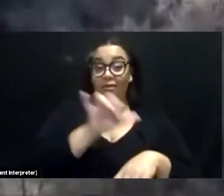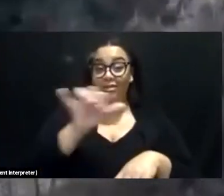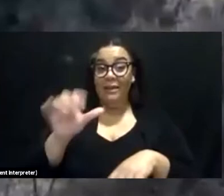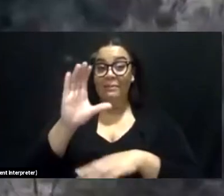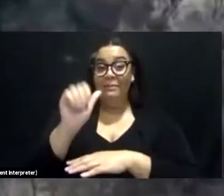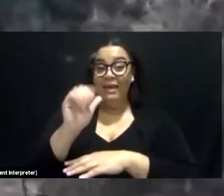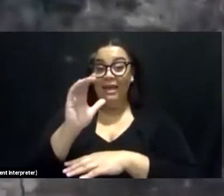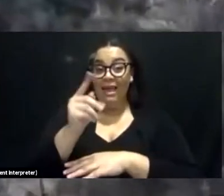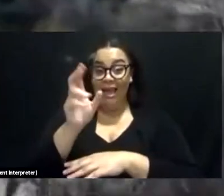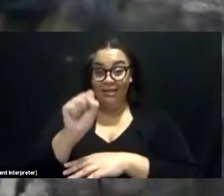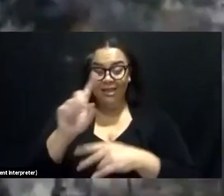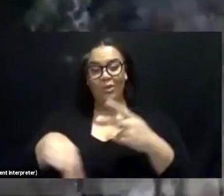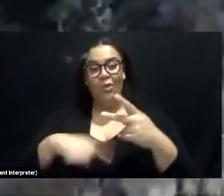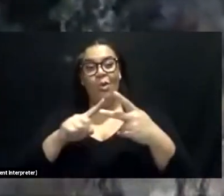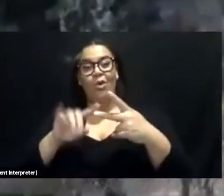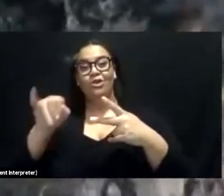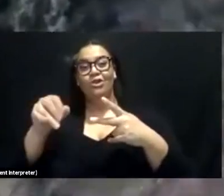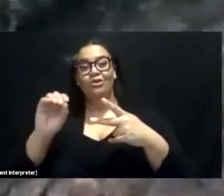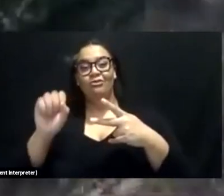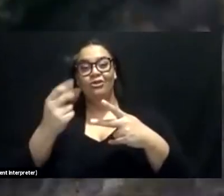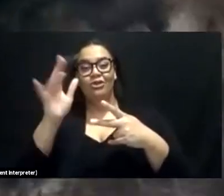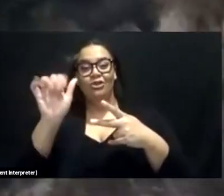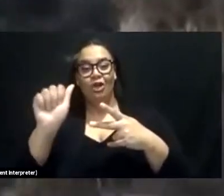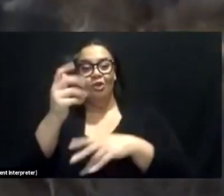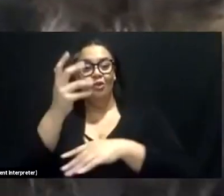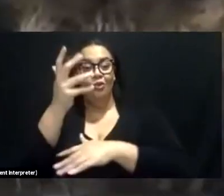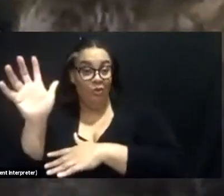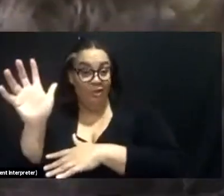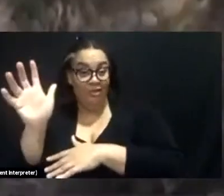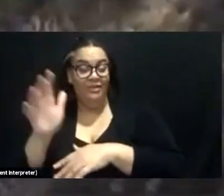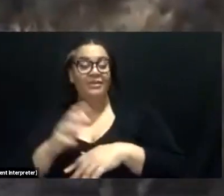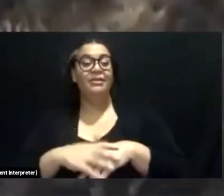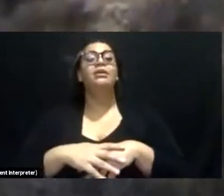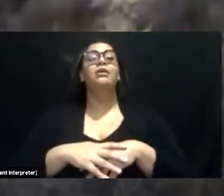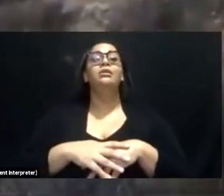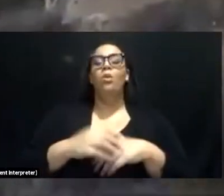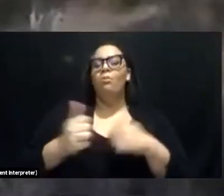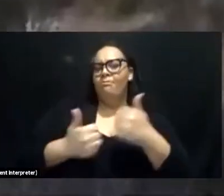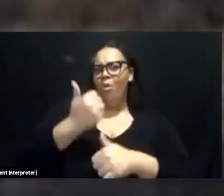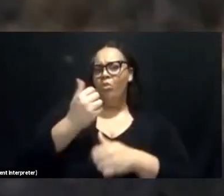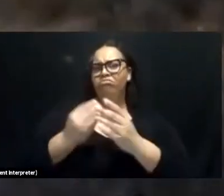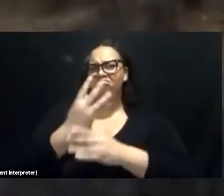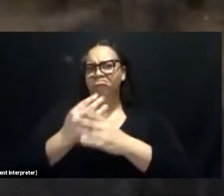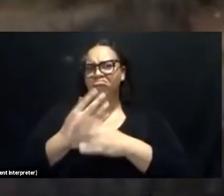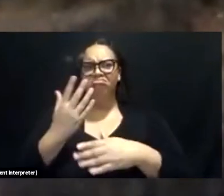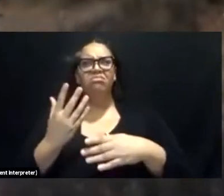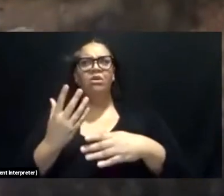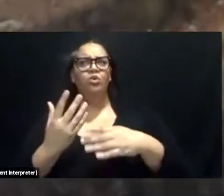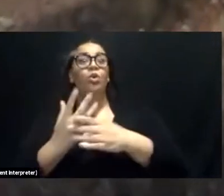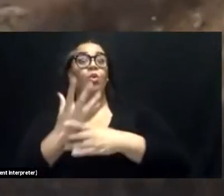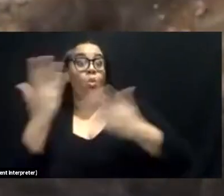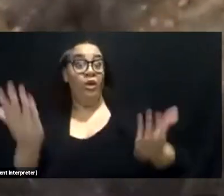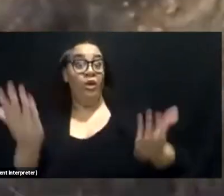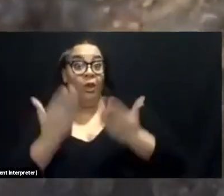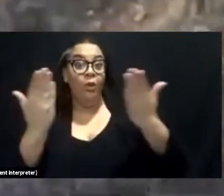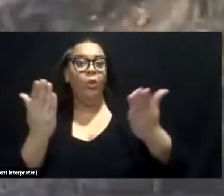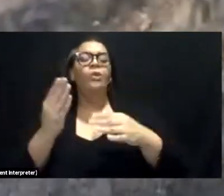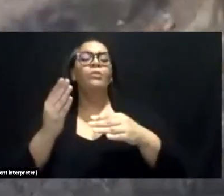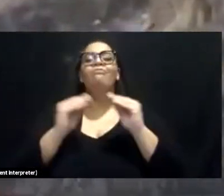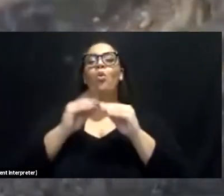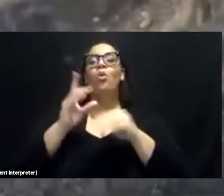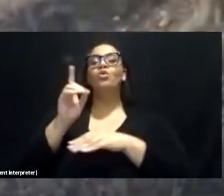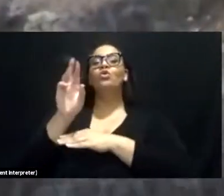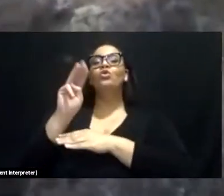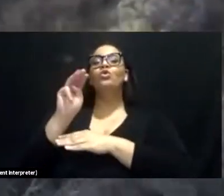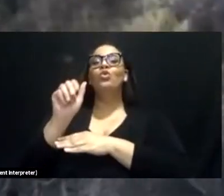Most of the bushes that grow here are dormant when there's not enough moisture to support them. So